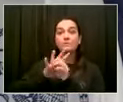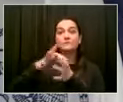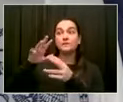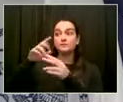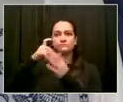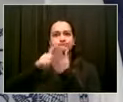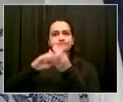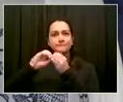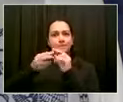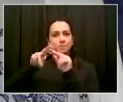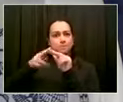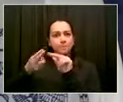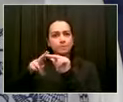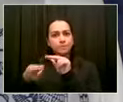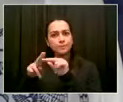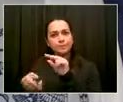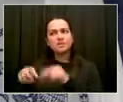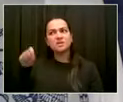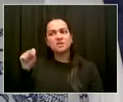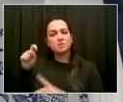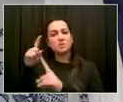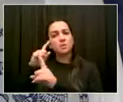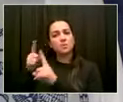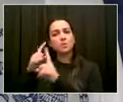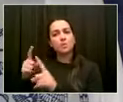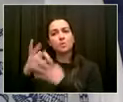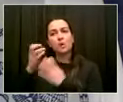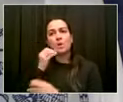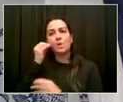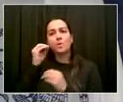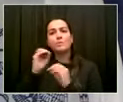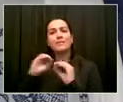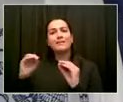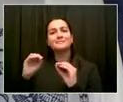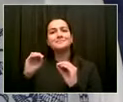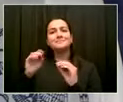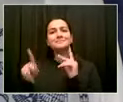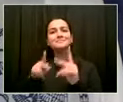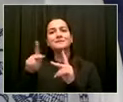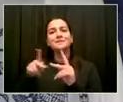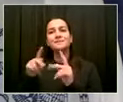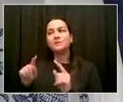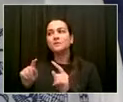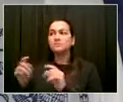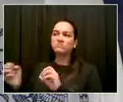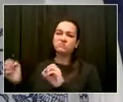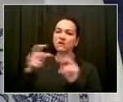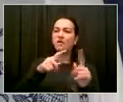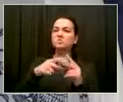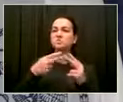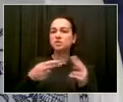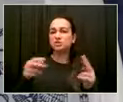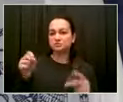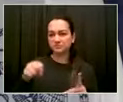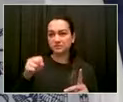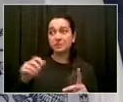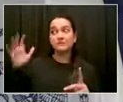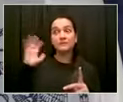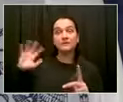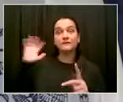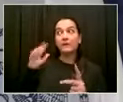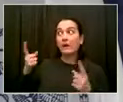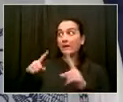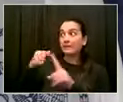to shelters where they can get the best support. That's been the plan from day one. So we'll have more to say on that when the right moment comes.